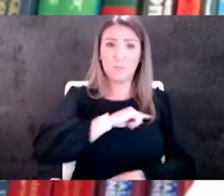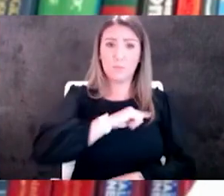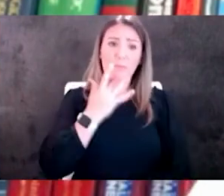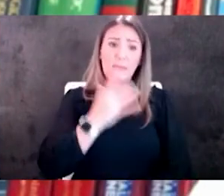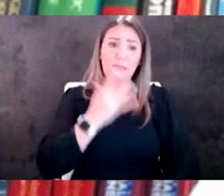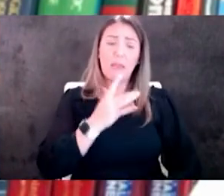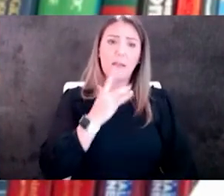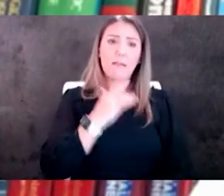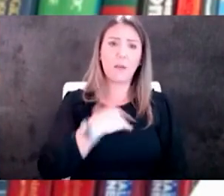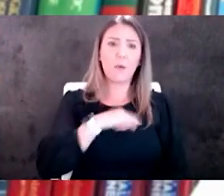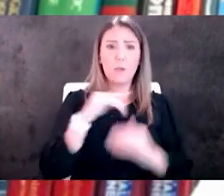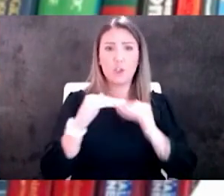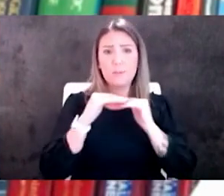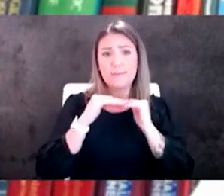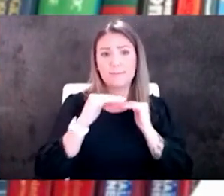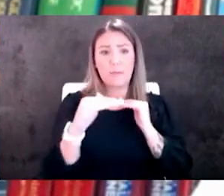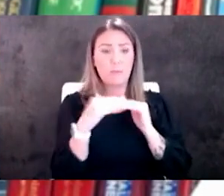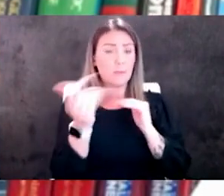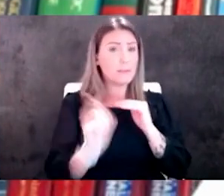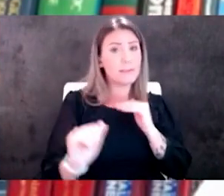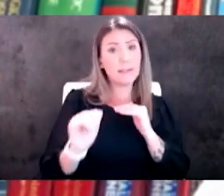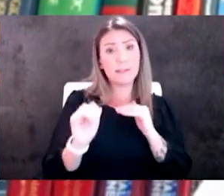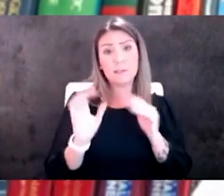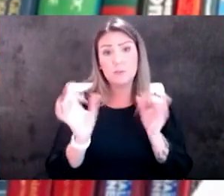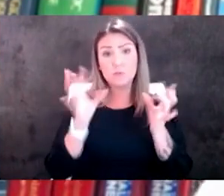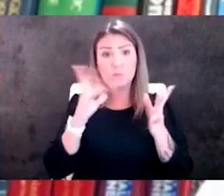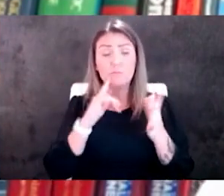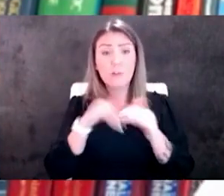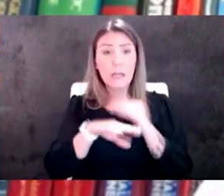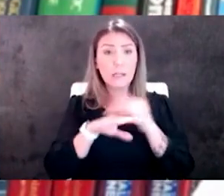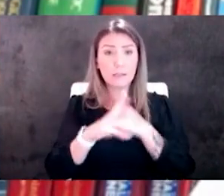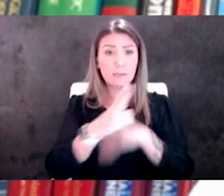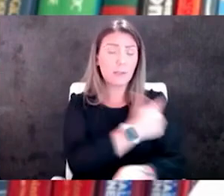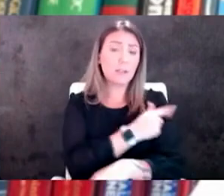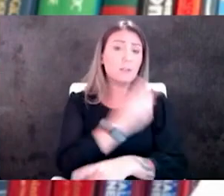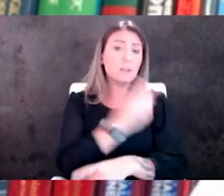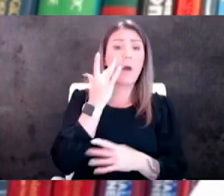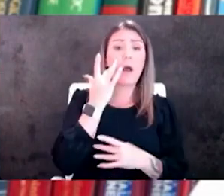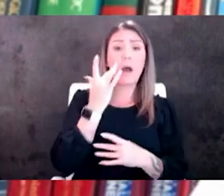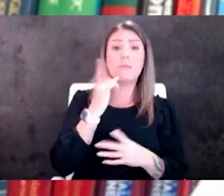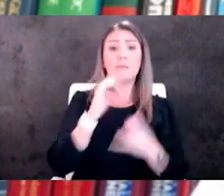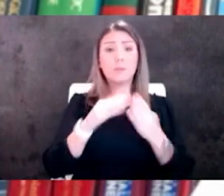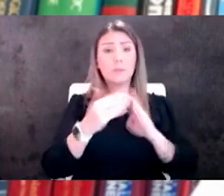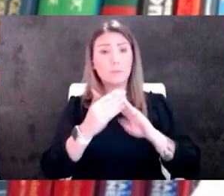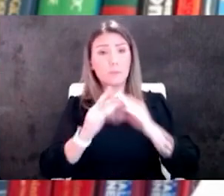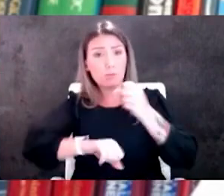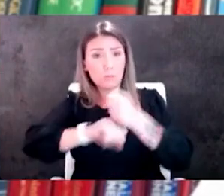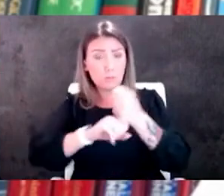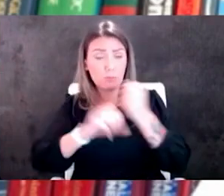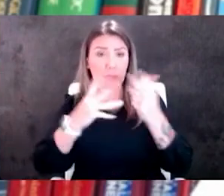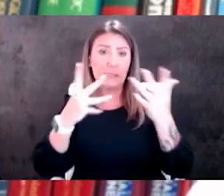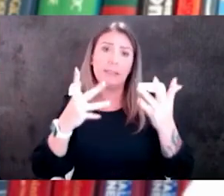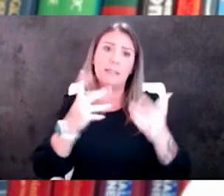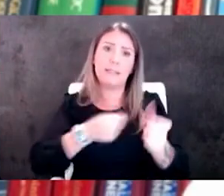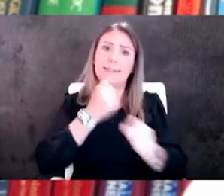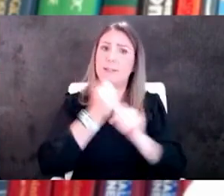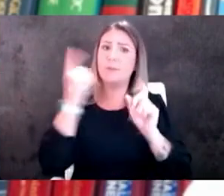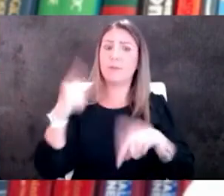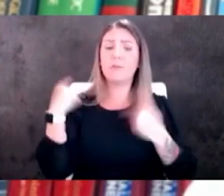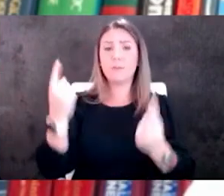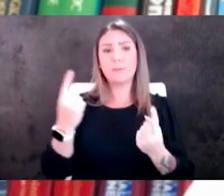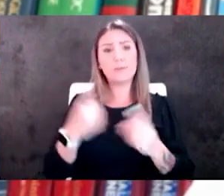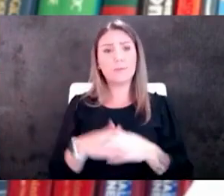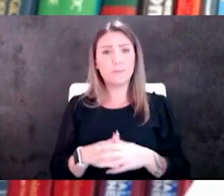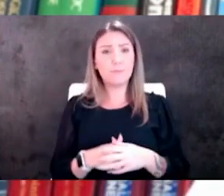as stable as as any critical access hospital and that's because the community supported us for many many years and and